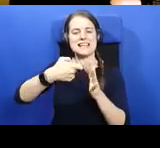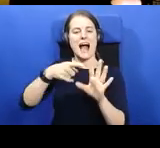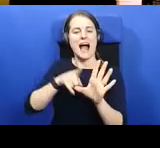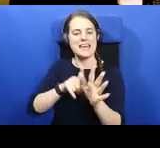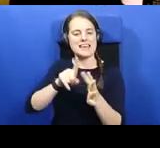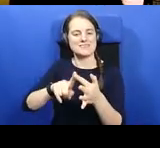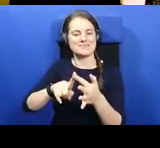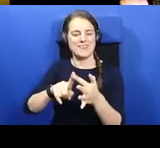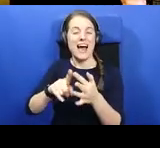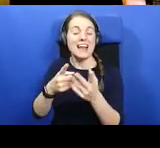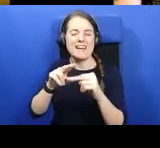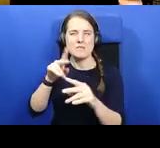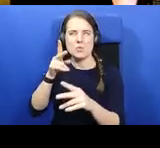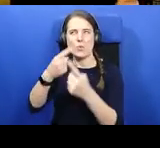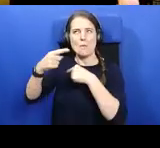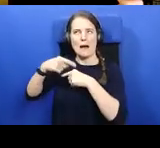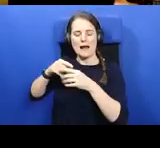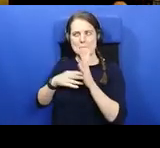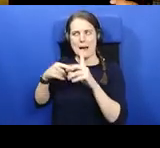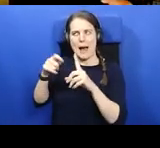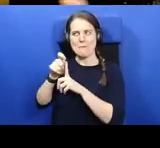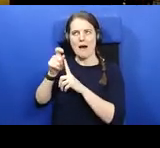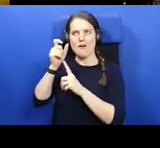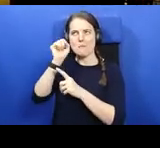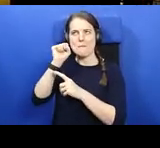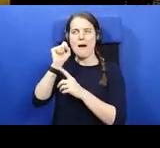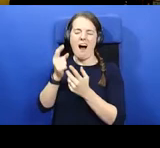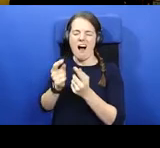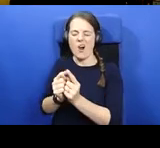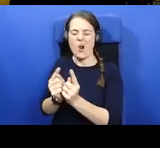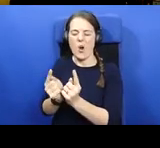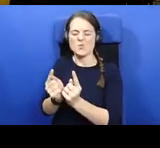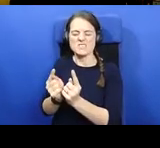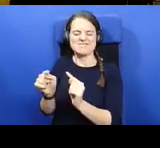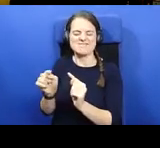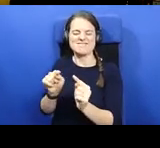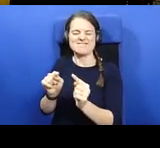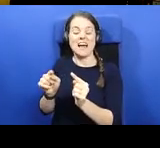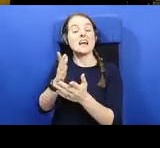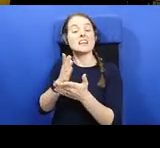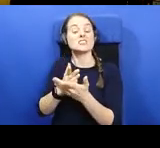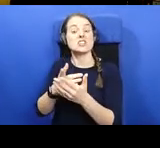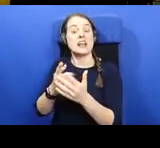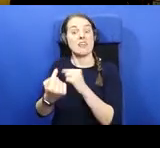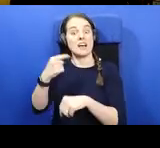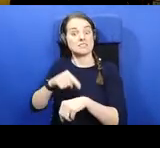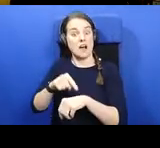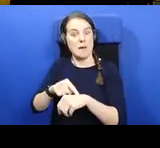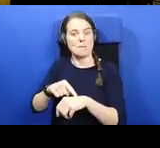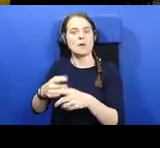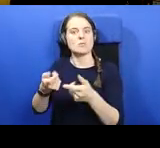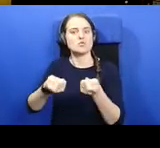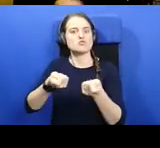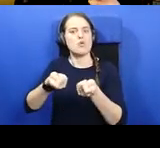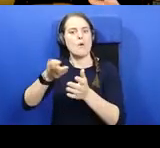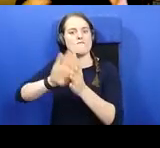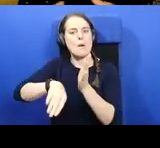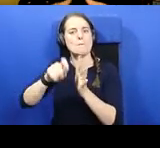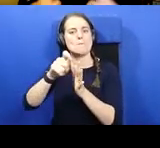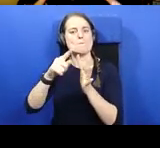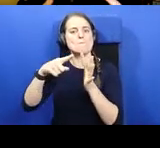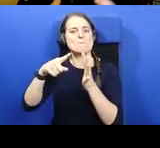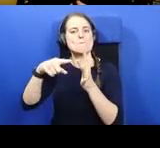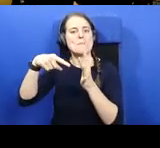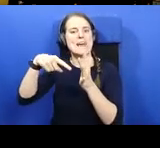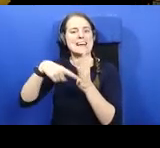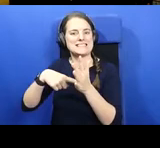is controlled by the Picts during this period. A lot of the time Colm Cilla is